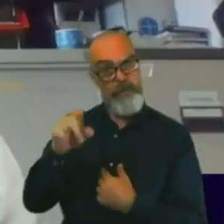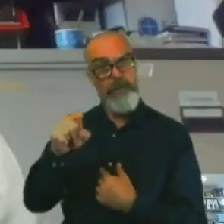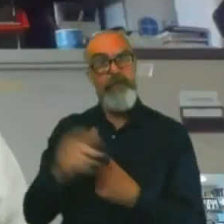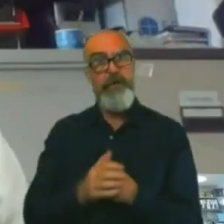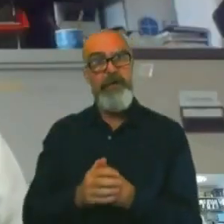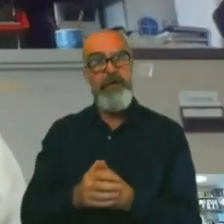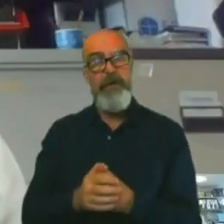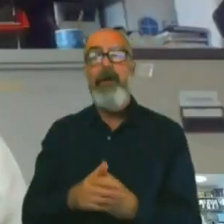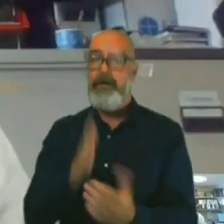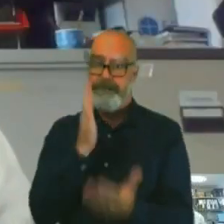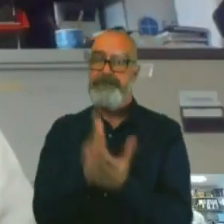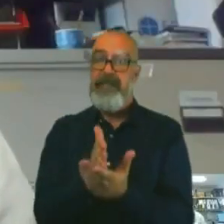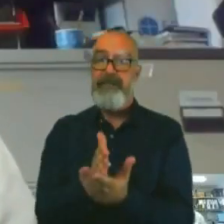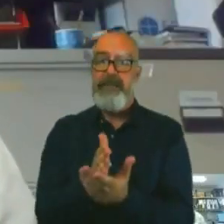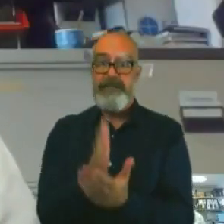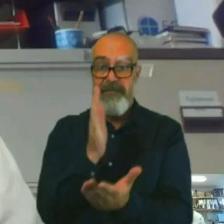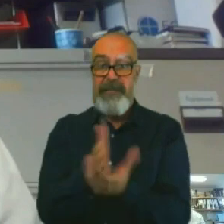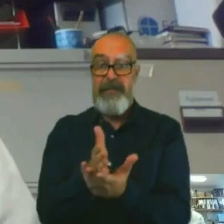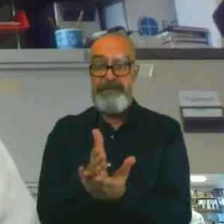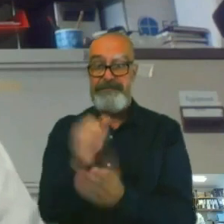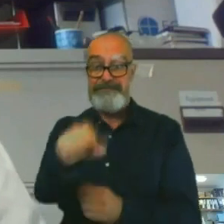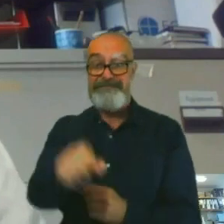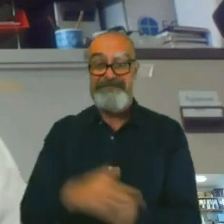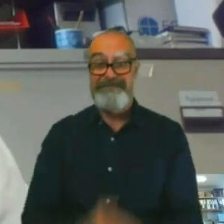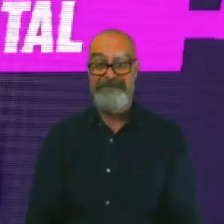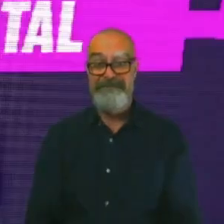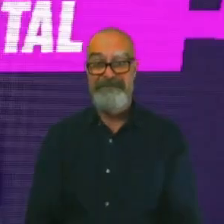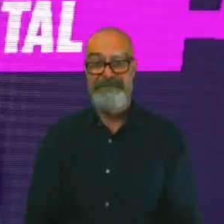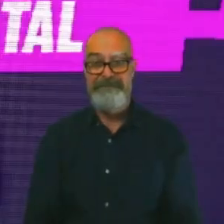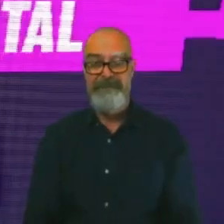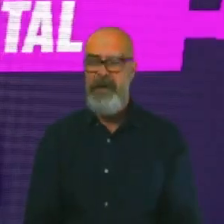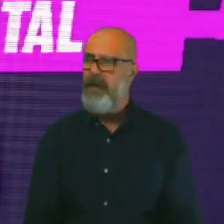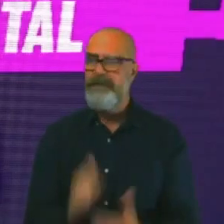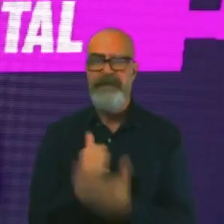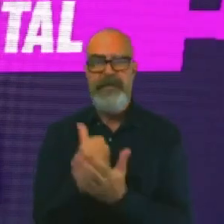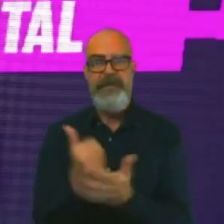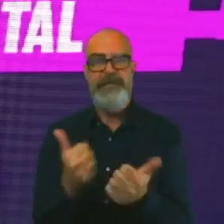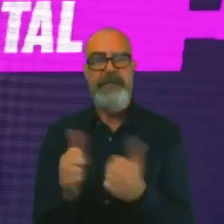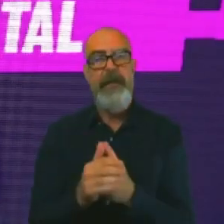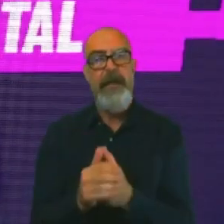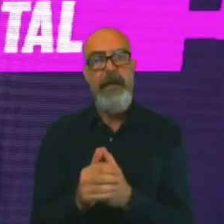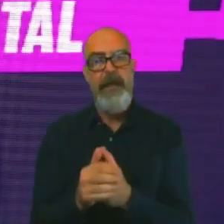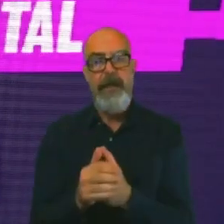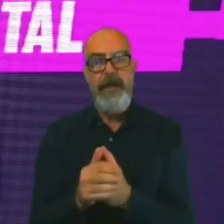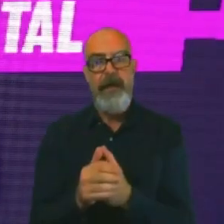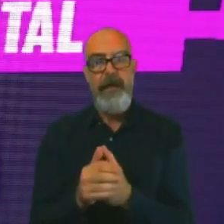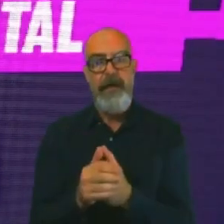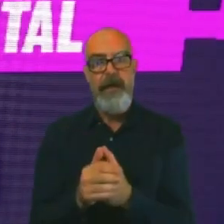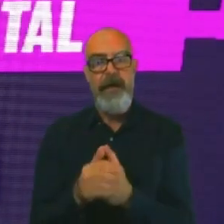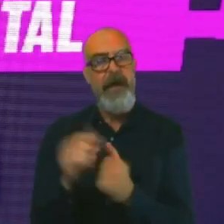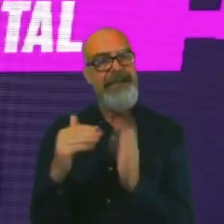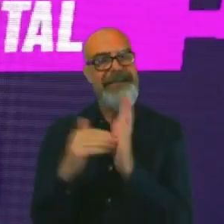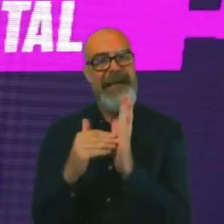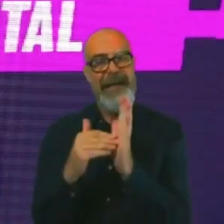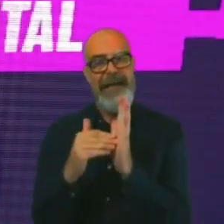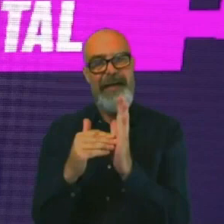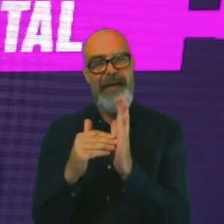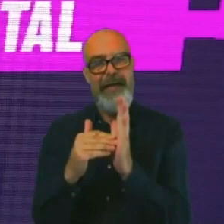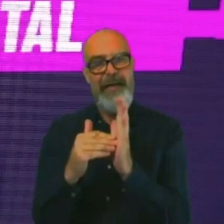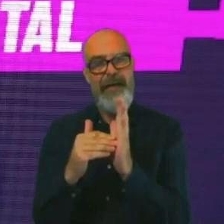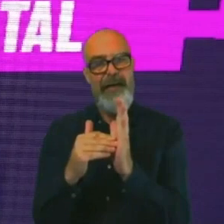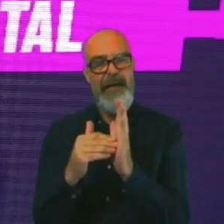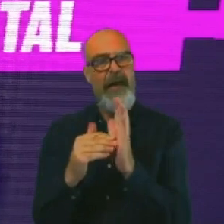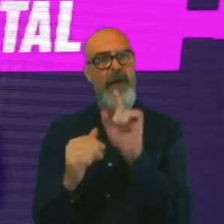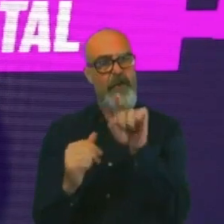Absolutely, yeah. That's great, that's great. And, Zachary, now, Zachary, you and I actually